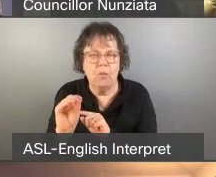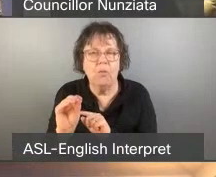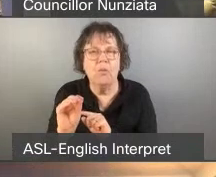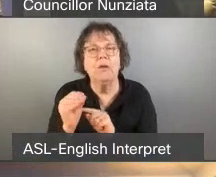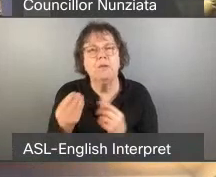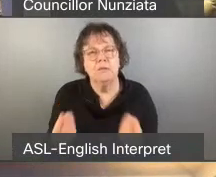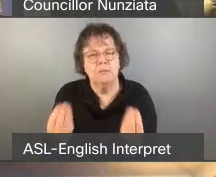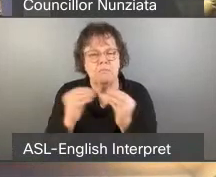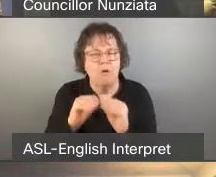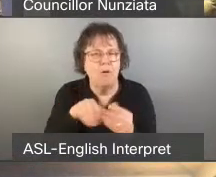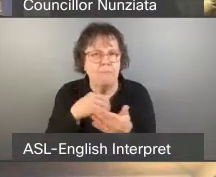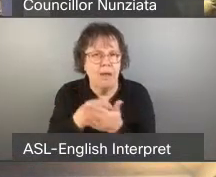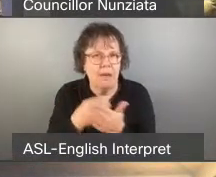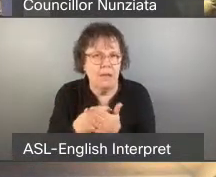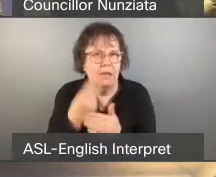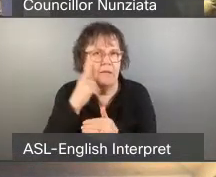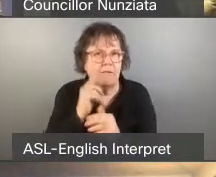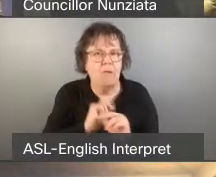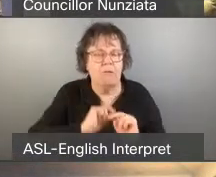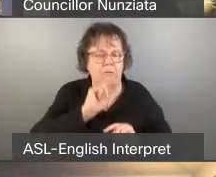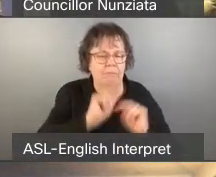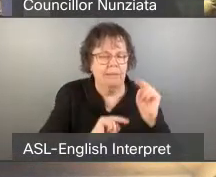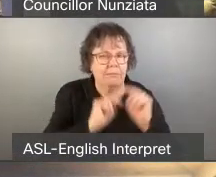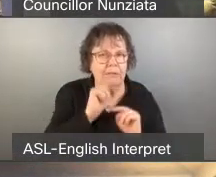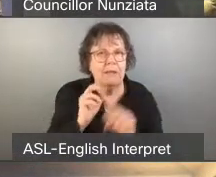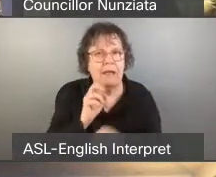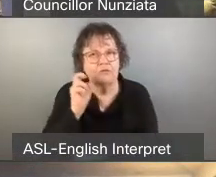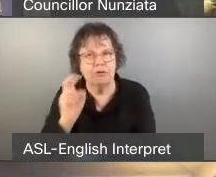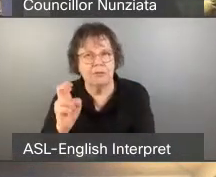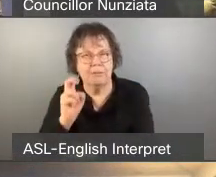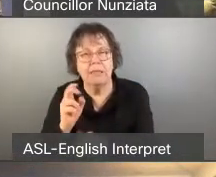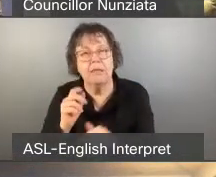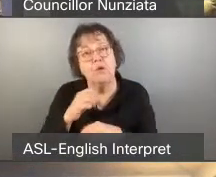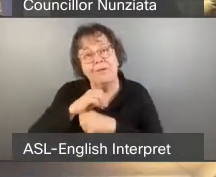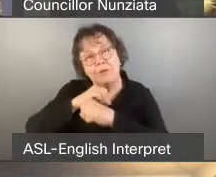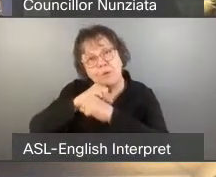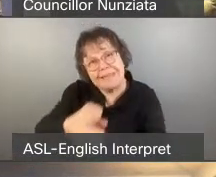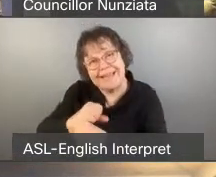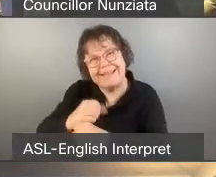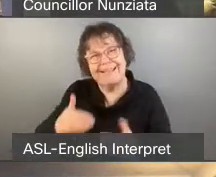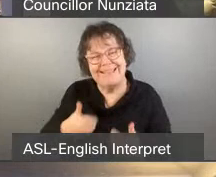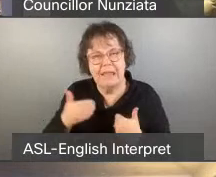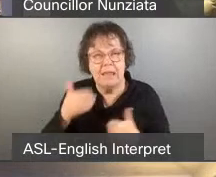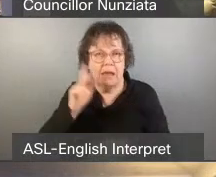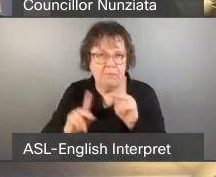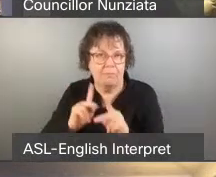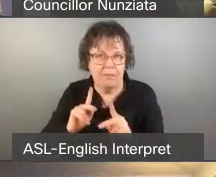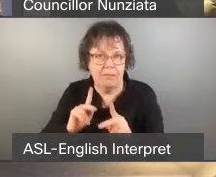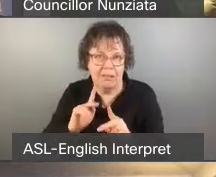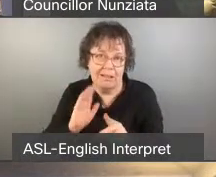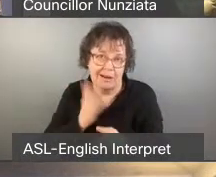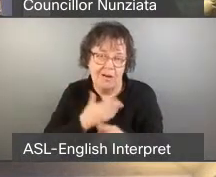buildings. We have a duty to protect the young people in our lives. We are counting on us. Thank you for your time.